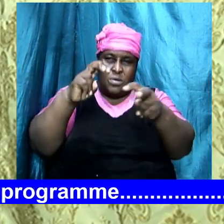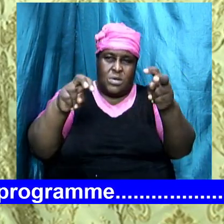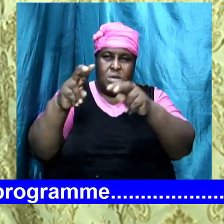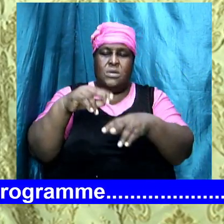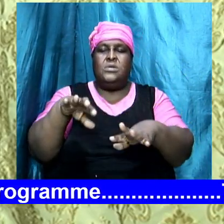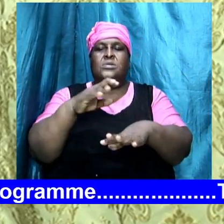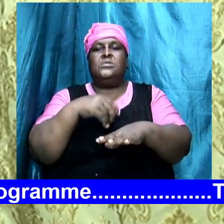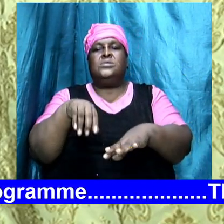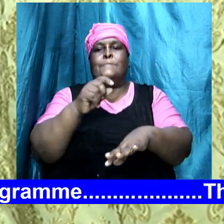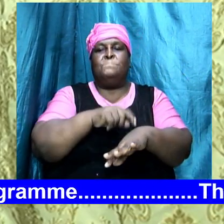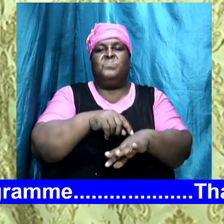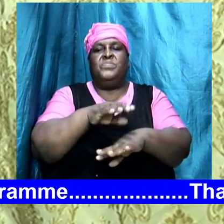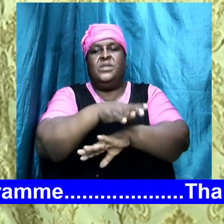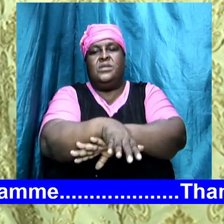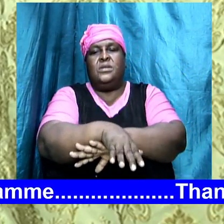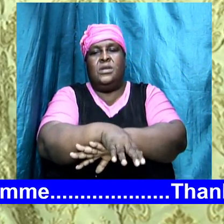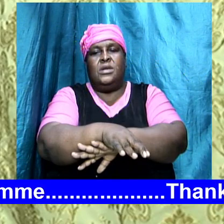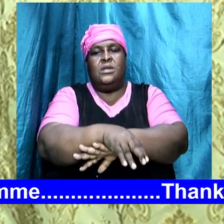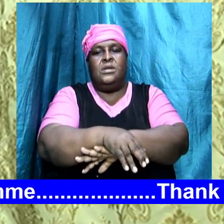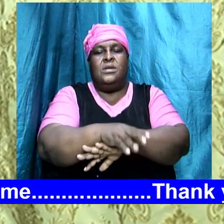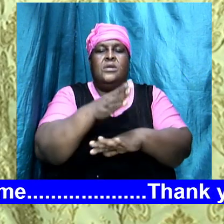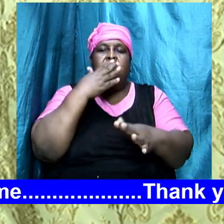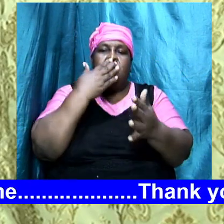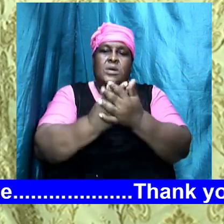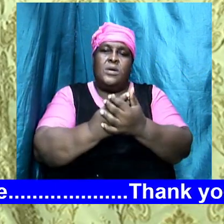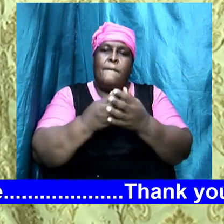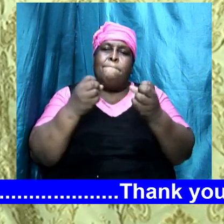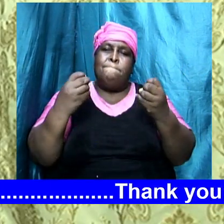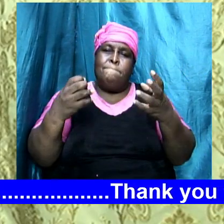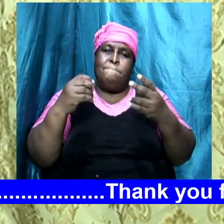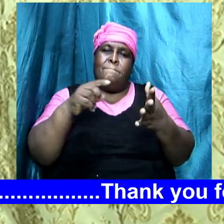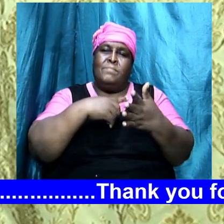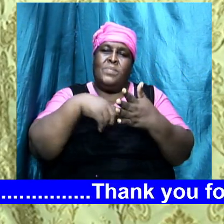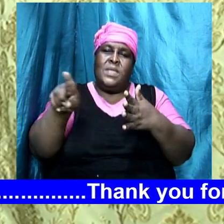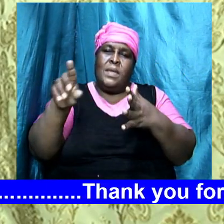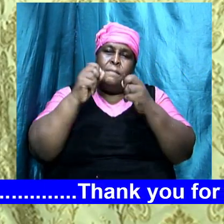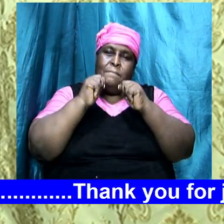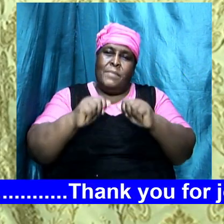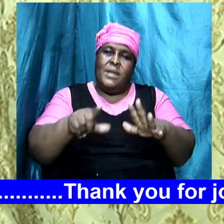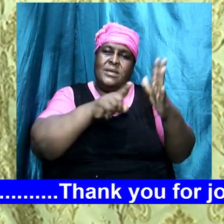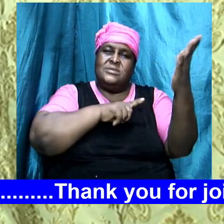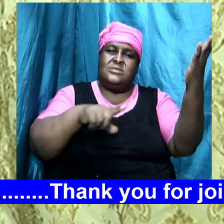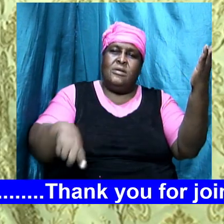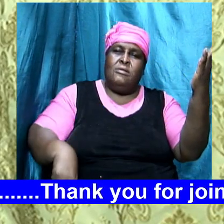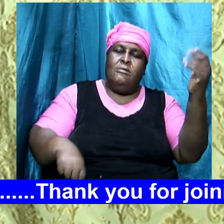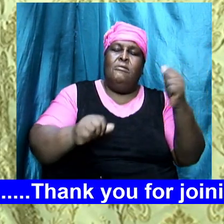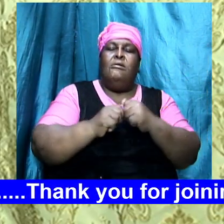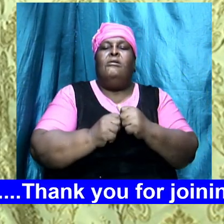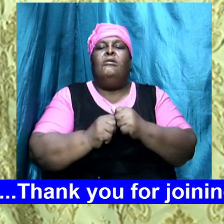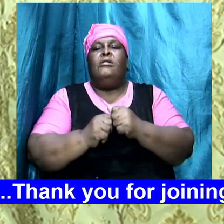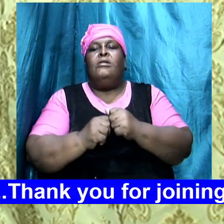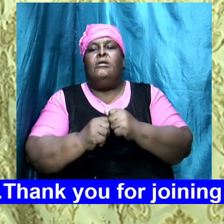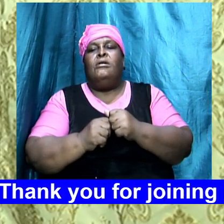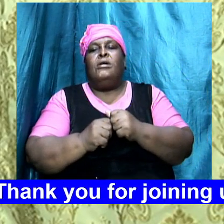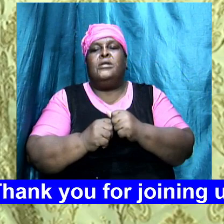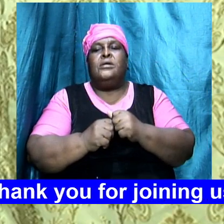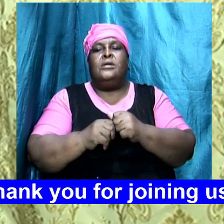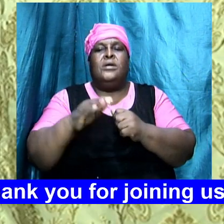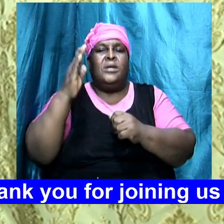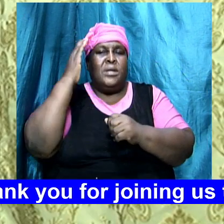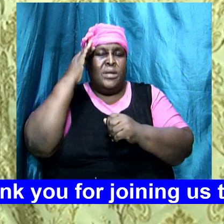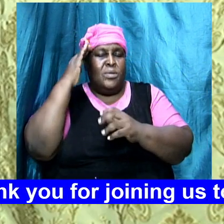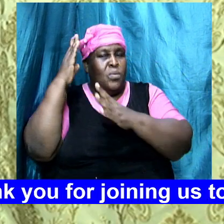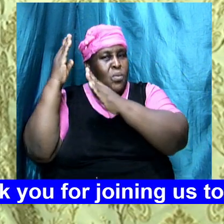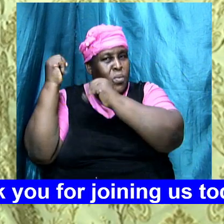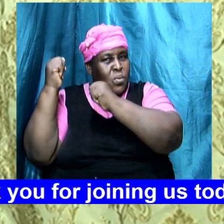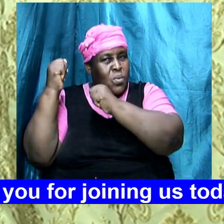a it was a good couple of weeks and we really bless the Lord for you to tune in and we we know we